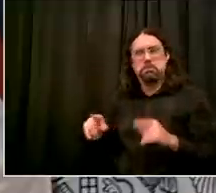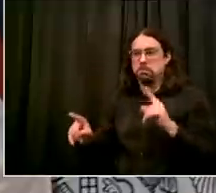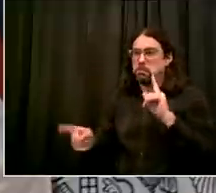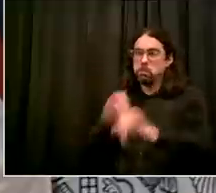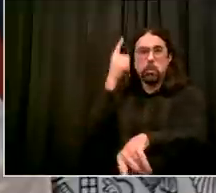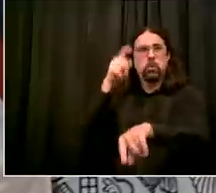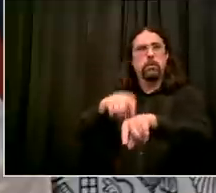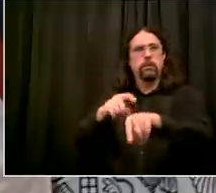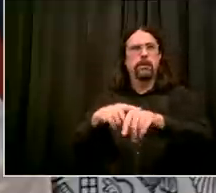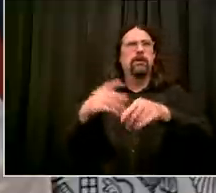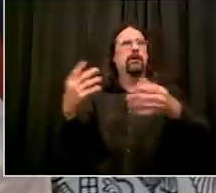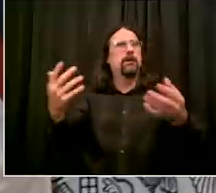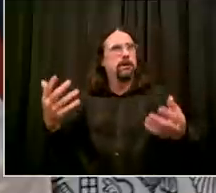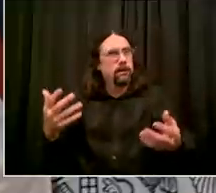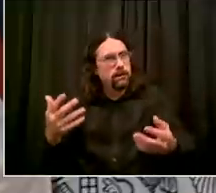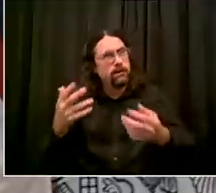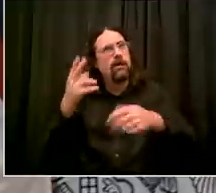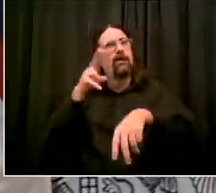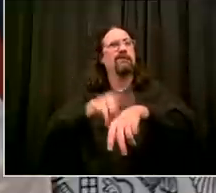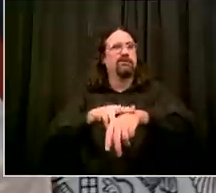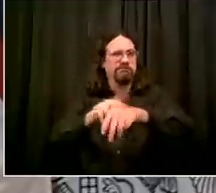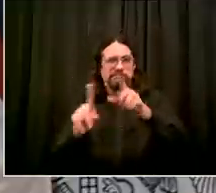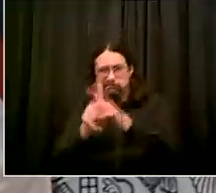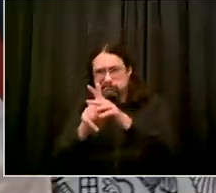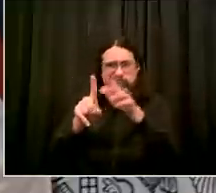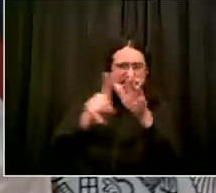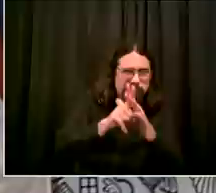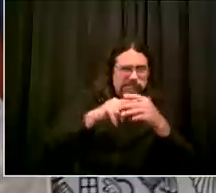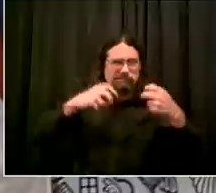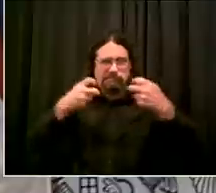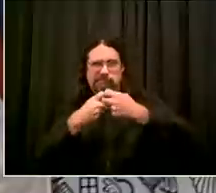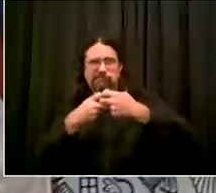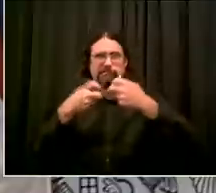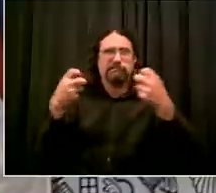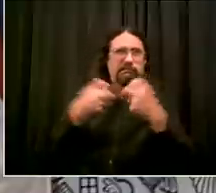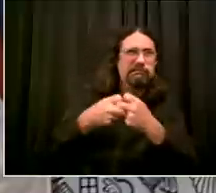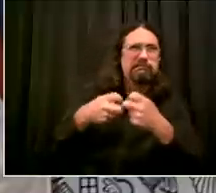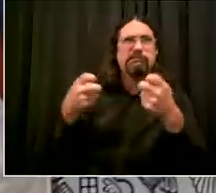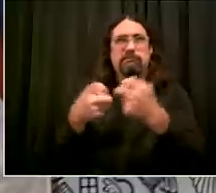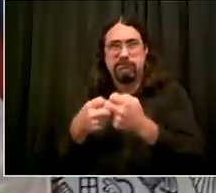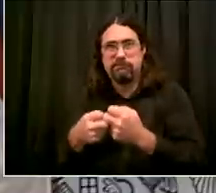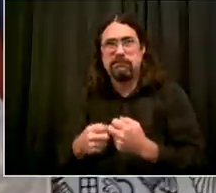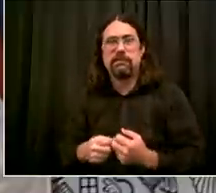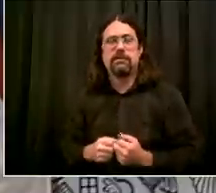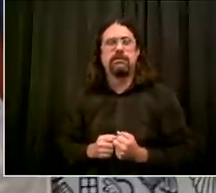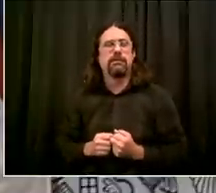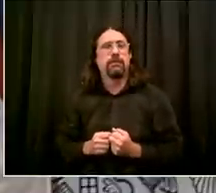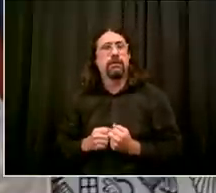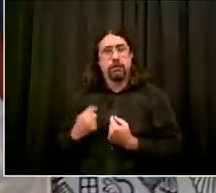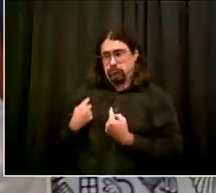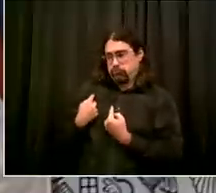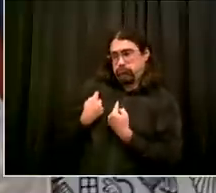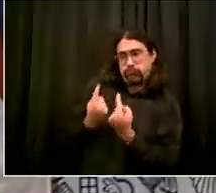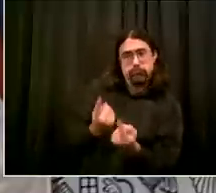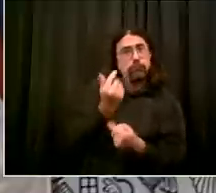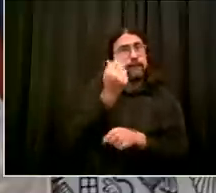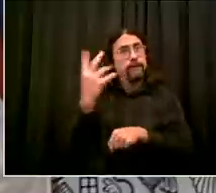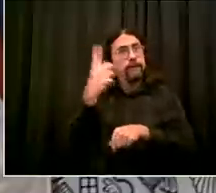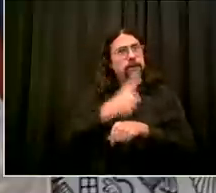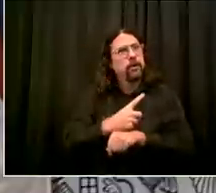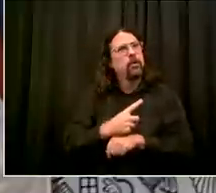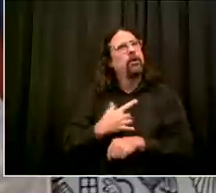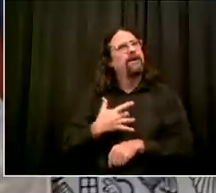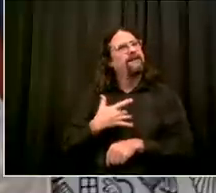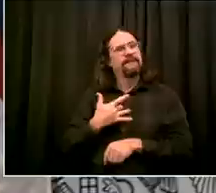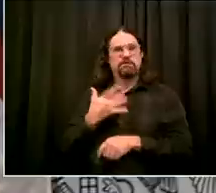personnel to make sure the needs were filled that stress strategy is clearly working i think that's the important thing this was not on paper Marsha this